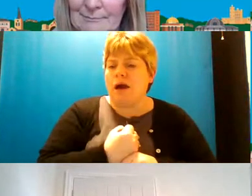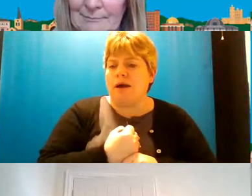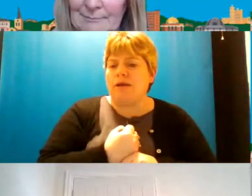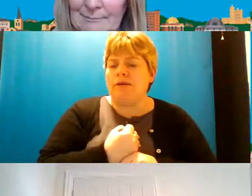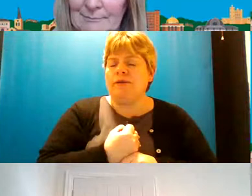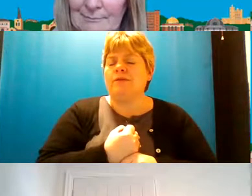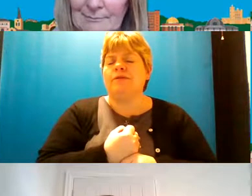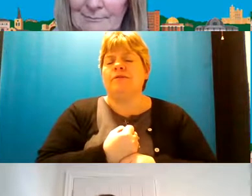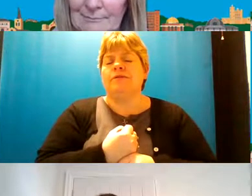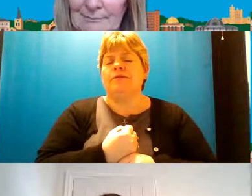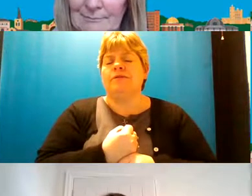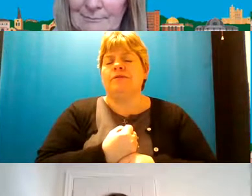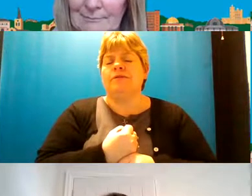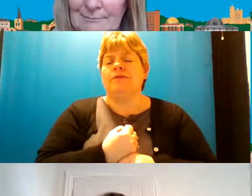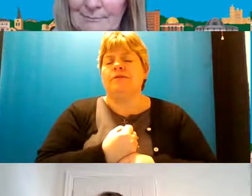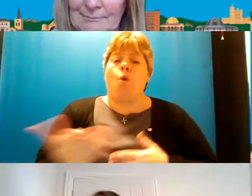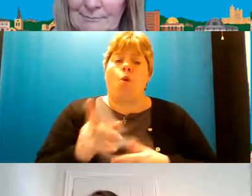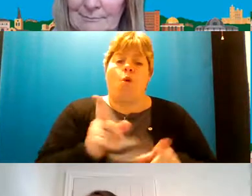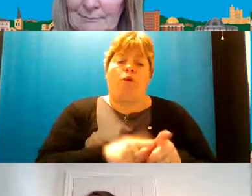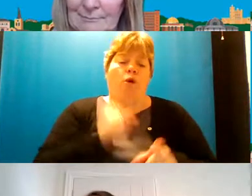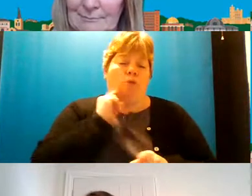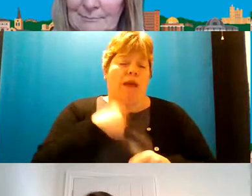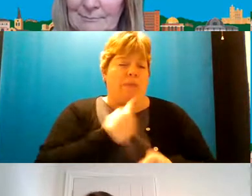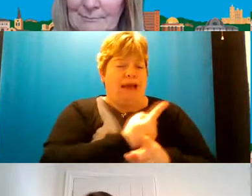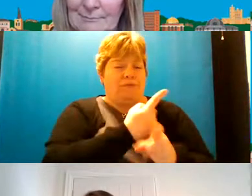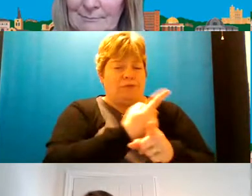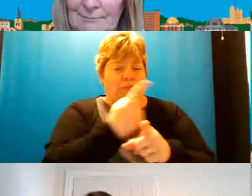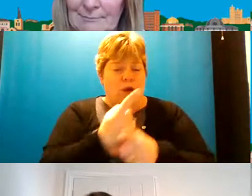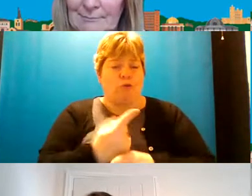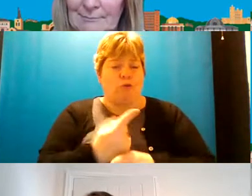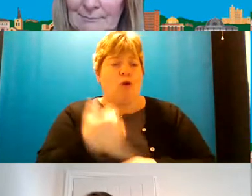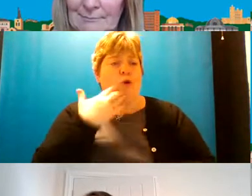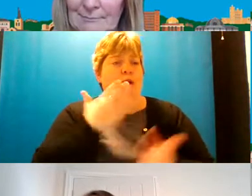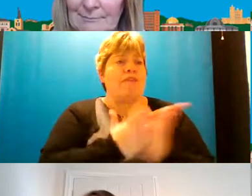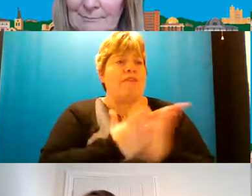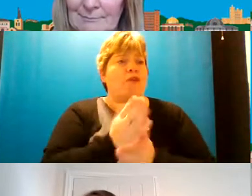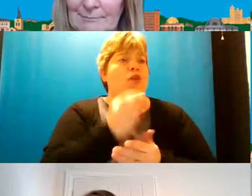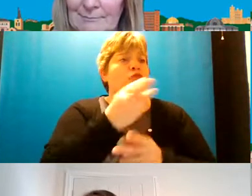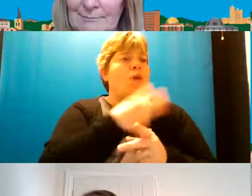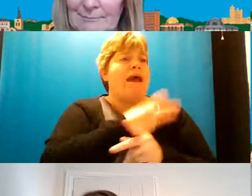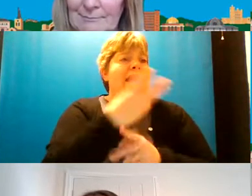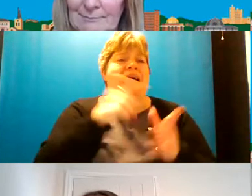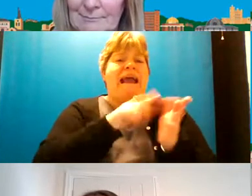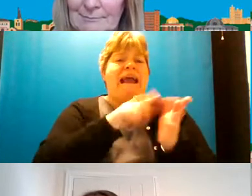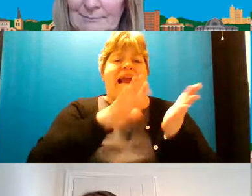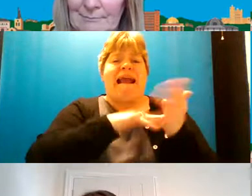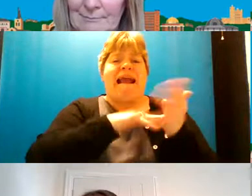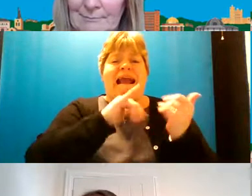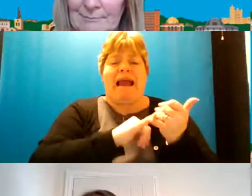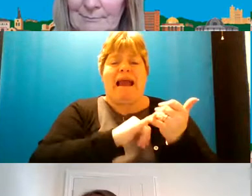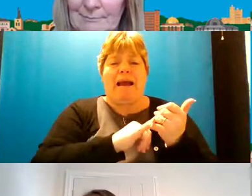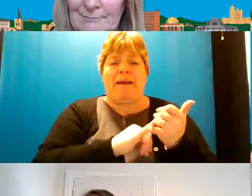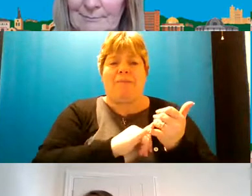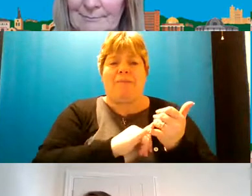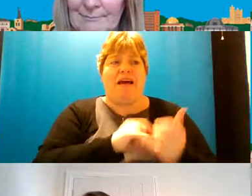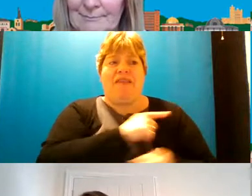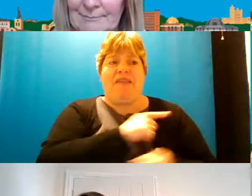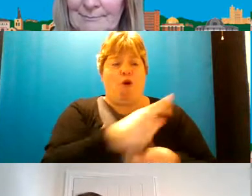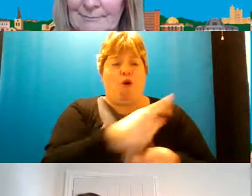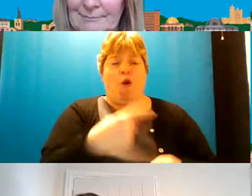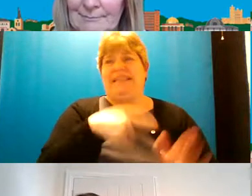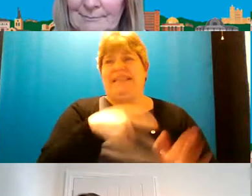all the young people that i've spoke to unfortunately when they've experienced cams i'll be honest with you i've never had them say anything positive